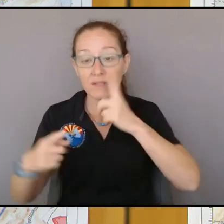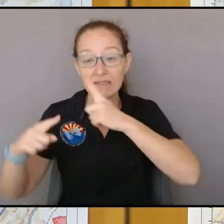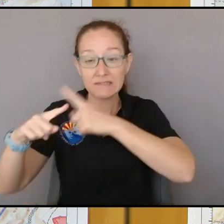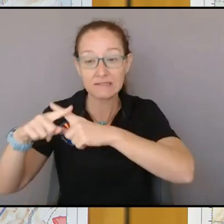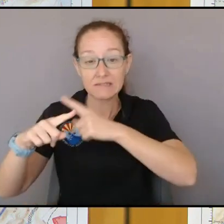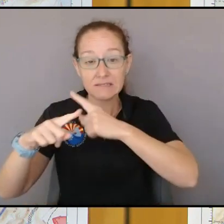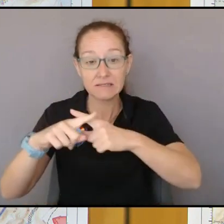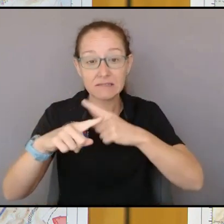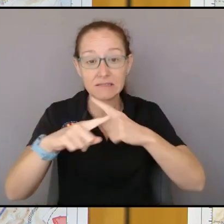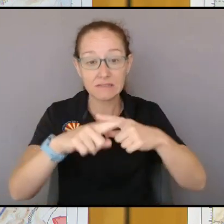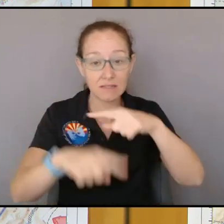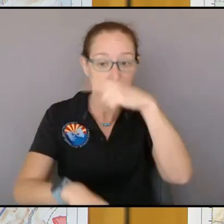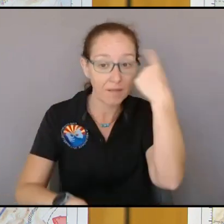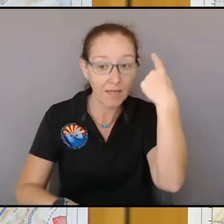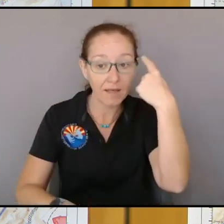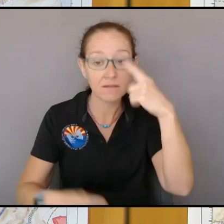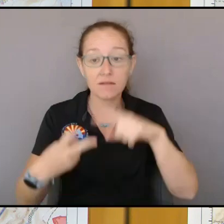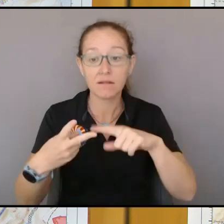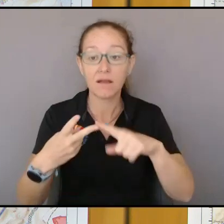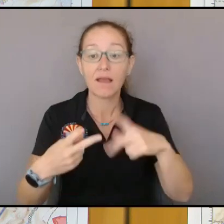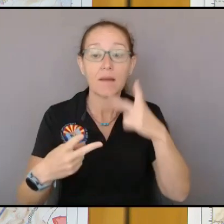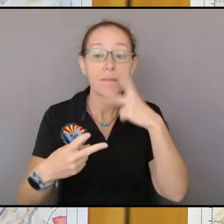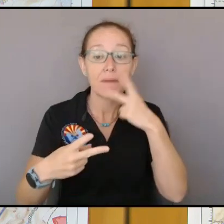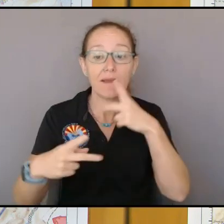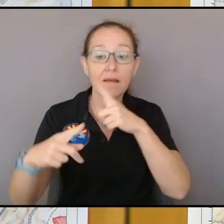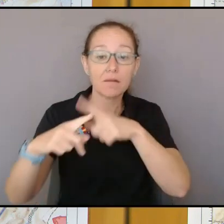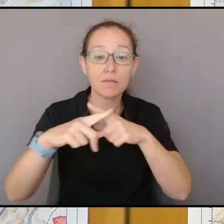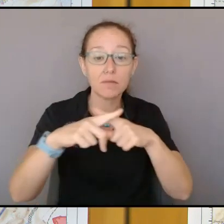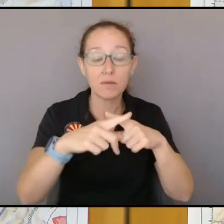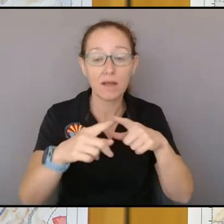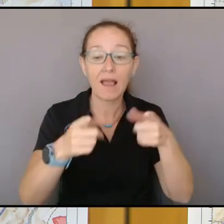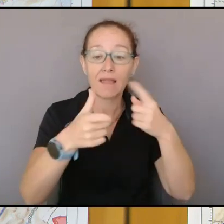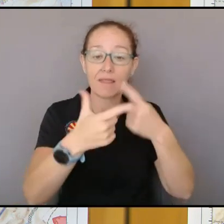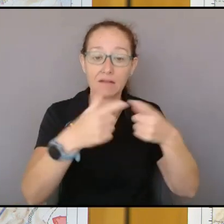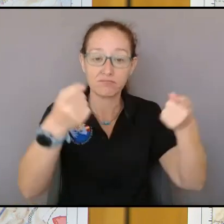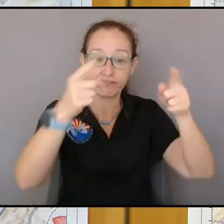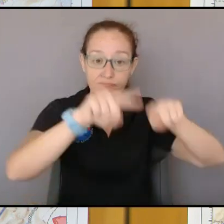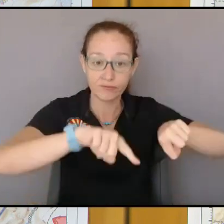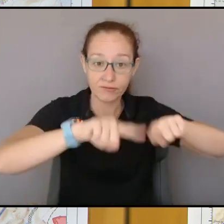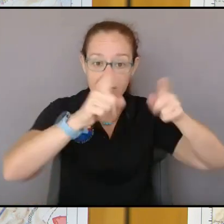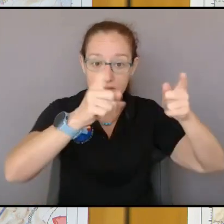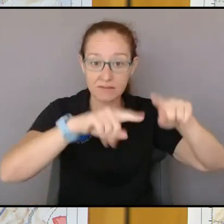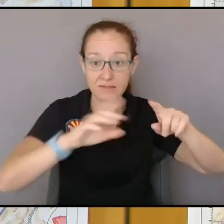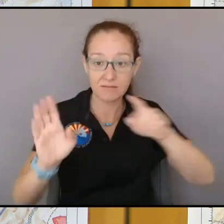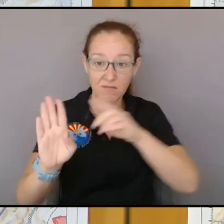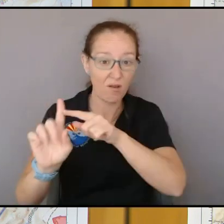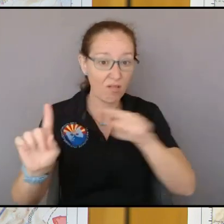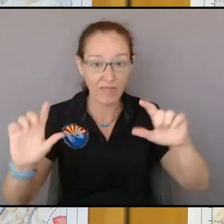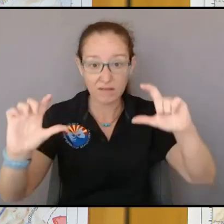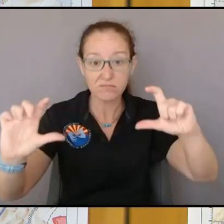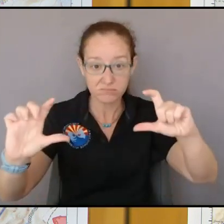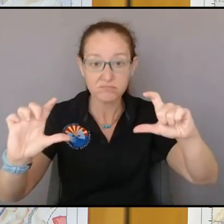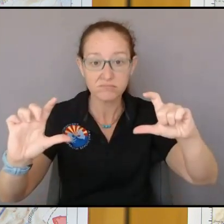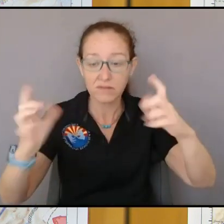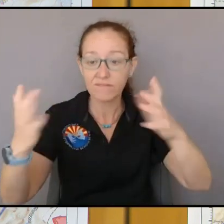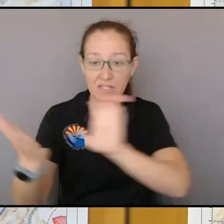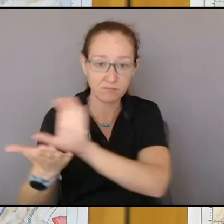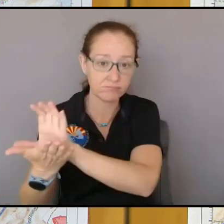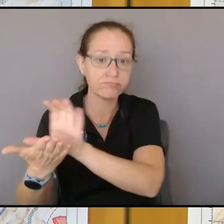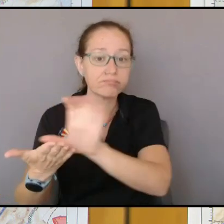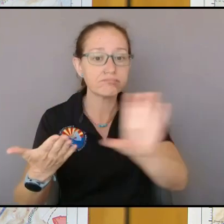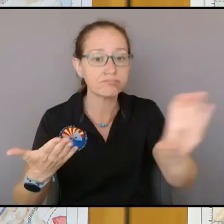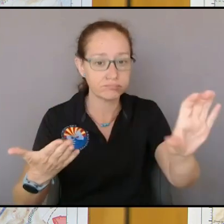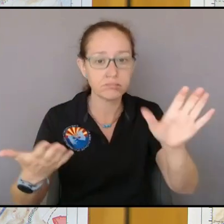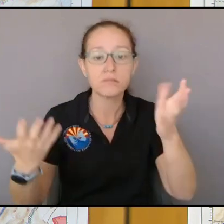axis all the way to this this parentheses where the division break is all that that that line has been put in and